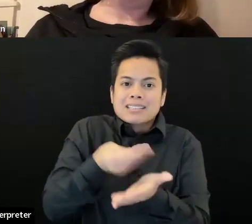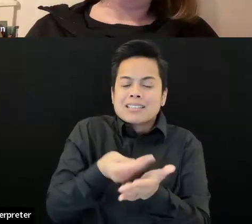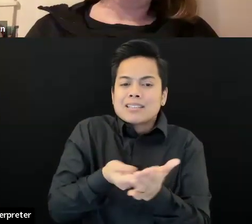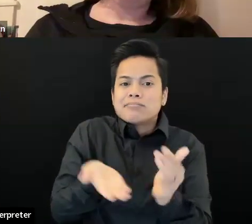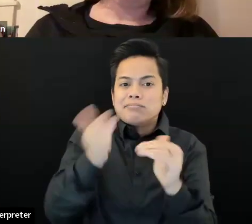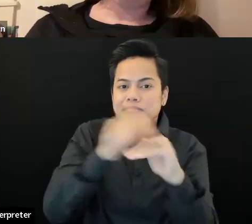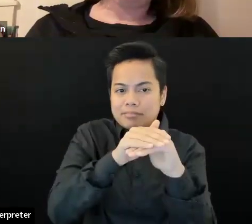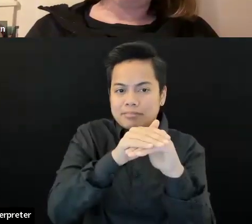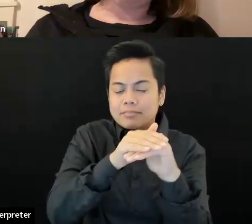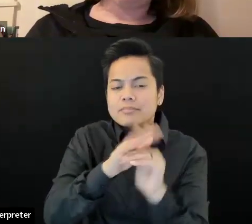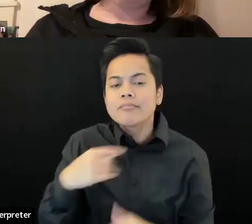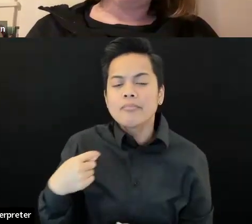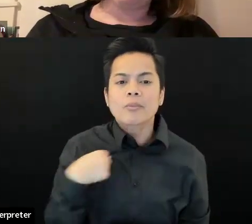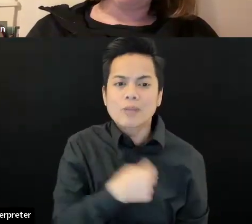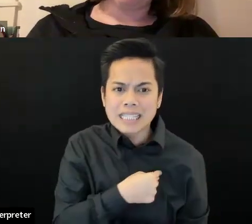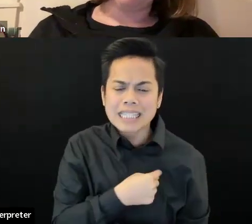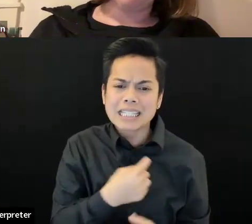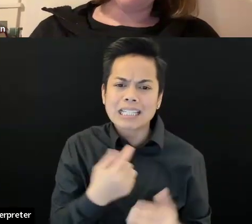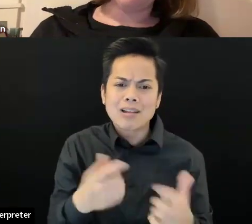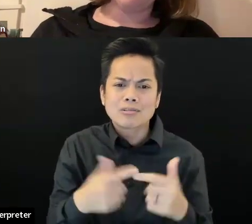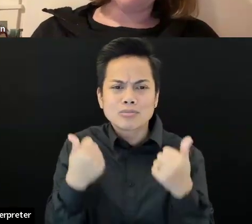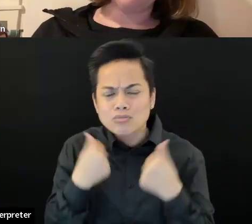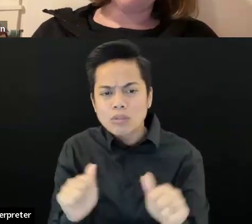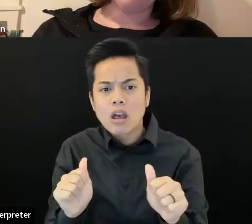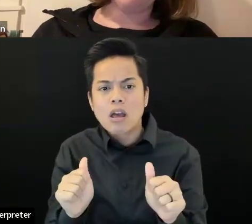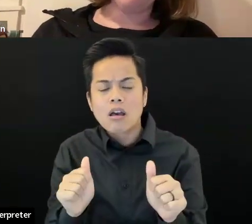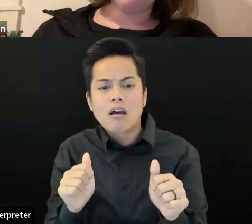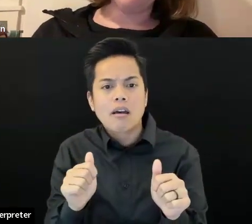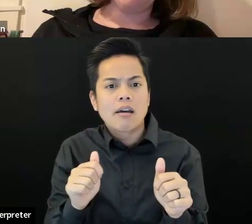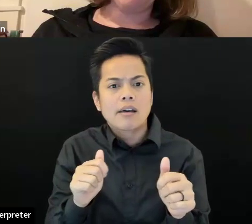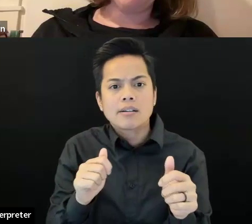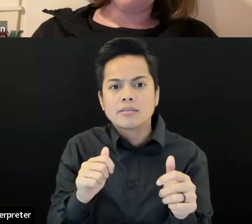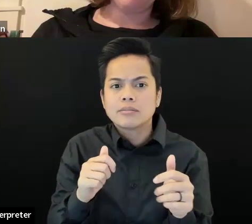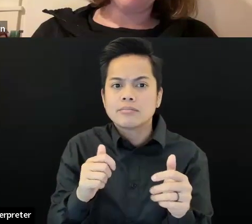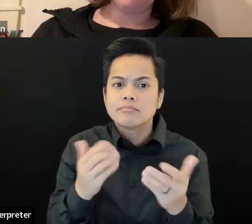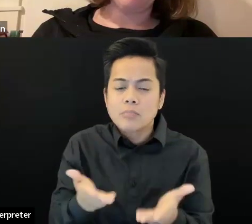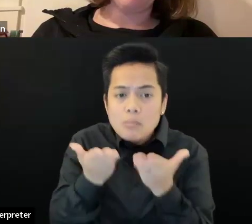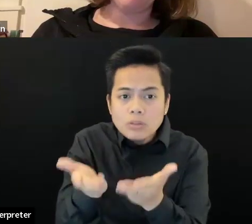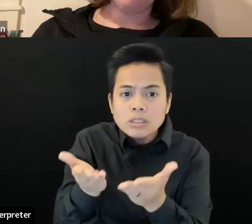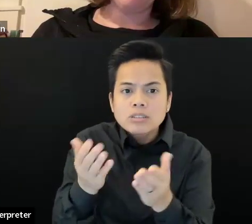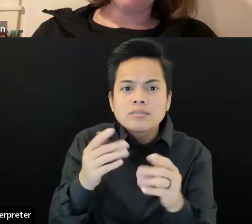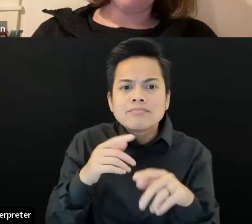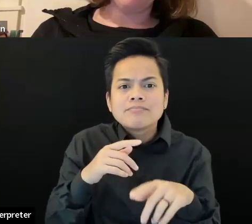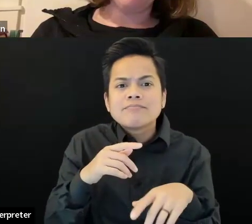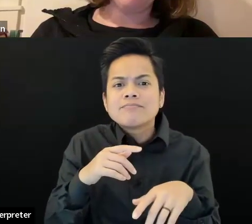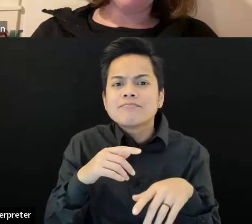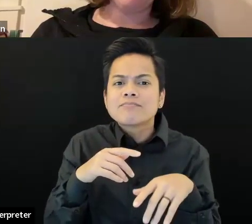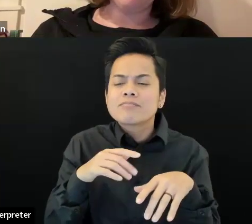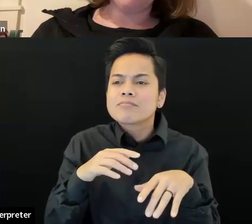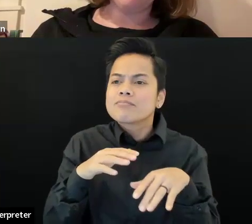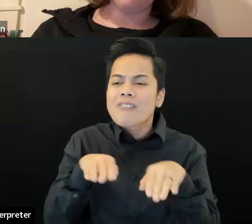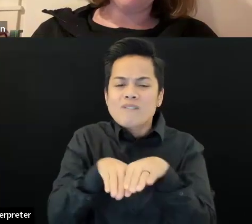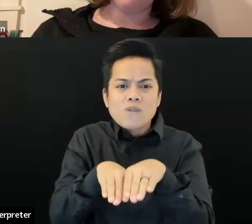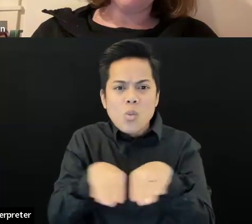for that folding door that Dagny mentioned, um, and that's not in the budget. So, uh, that's, that's 80,000